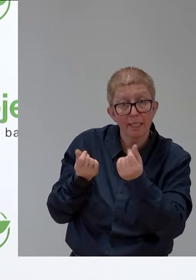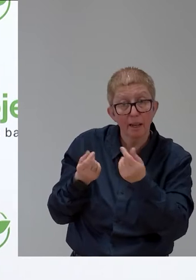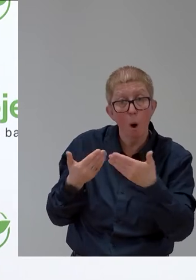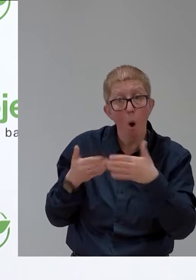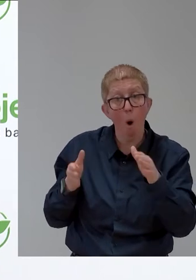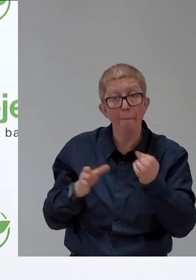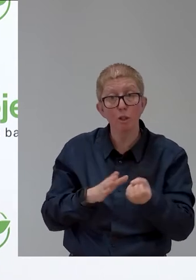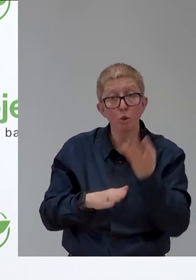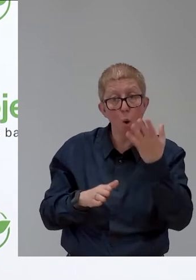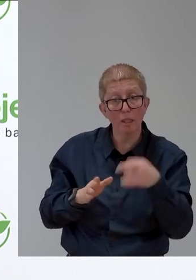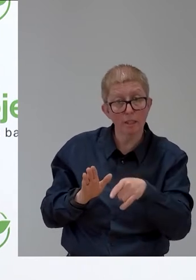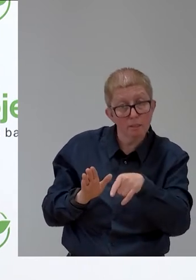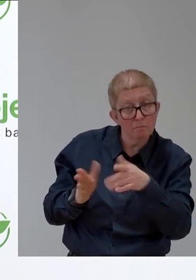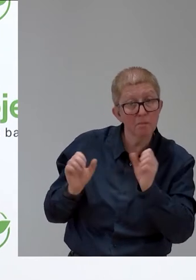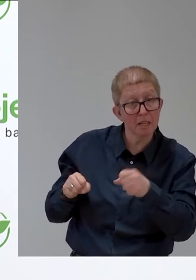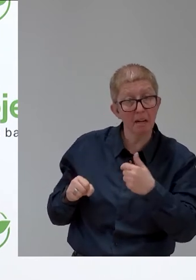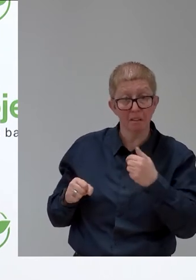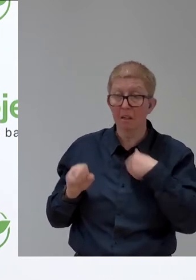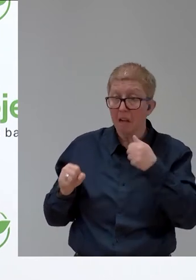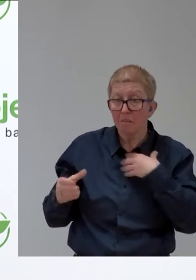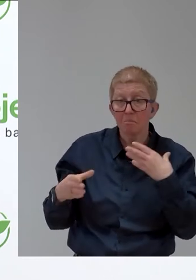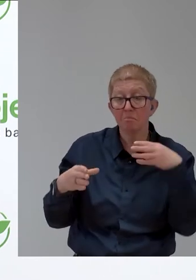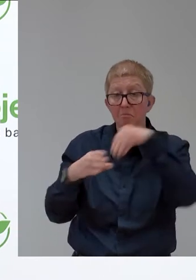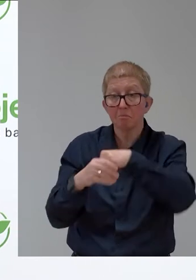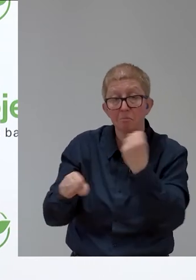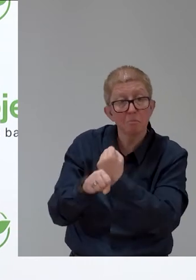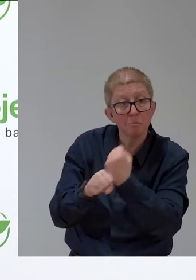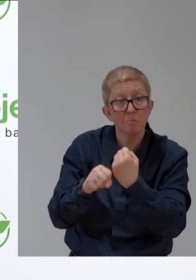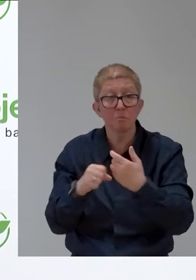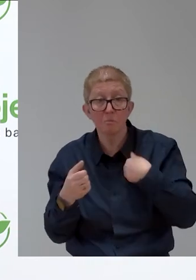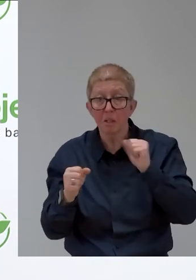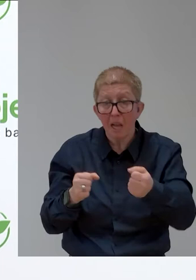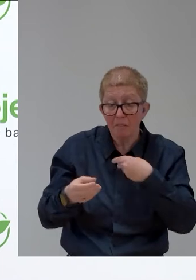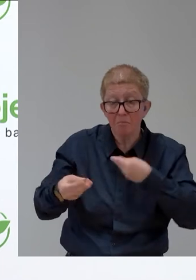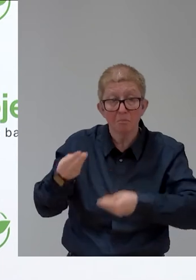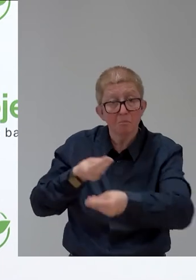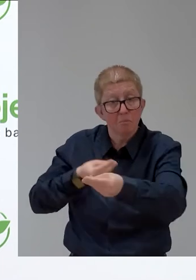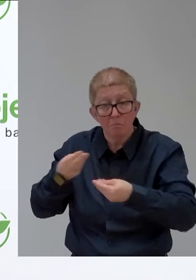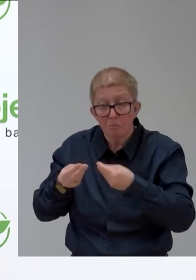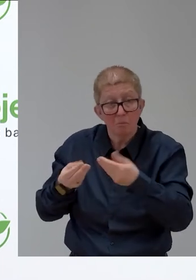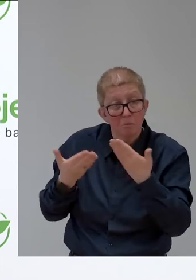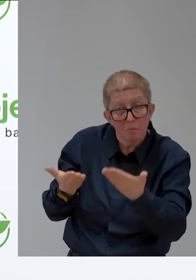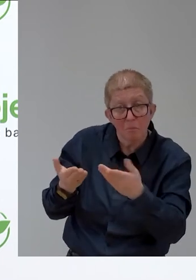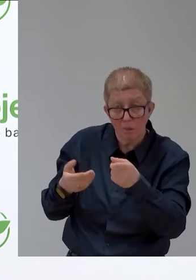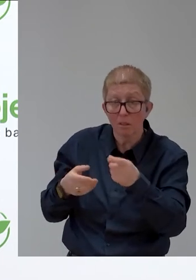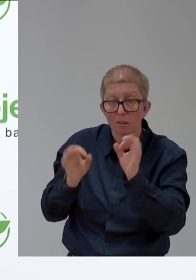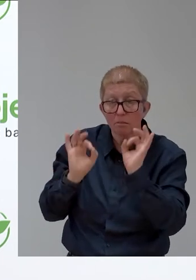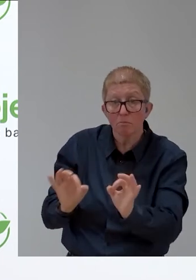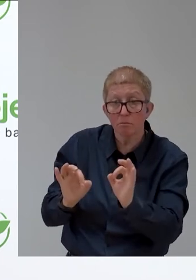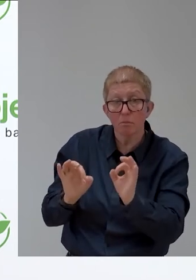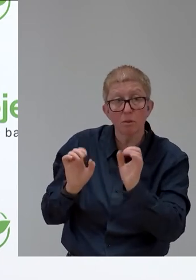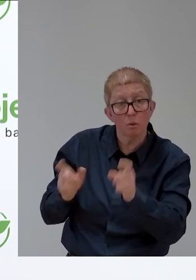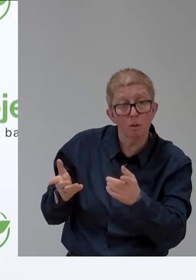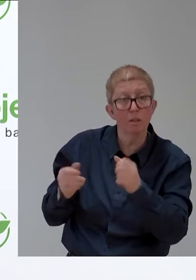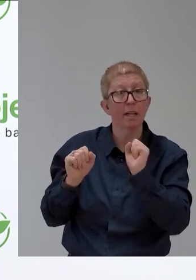can come share, connect, and you're happy to share everything that you have. And as you said, these designs are there to download,